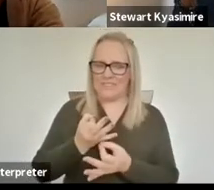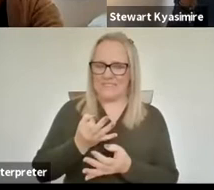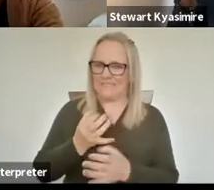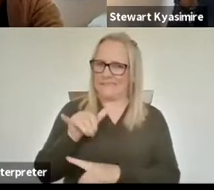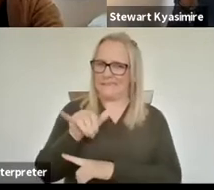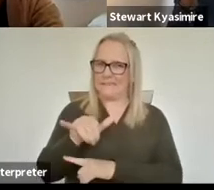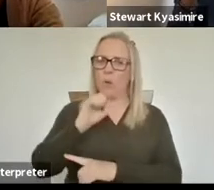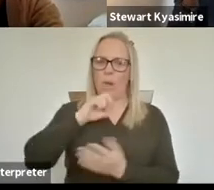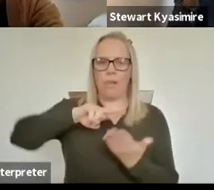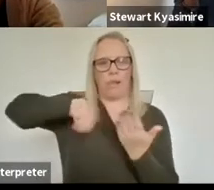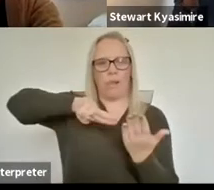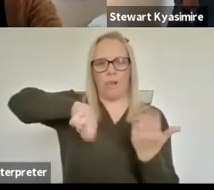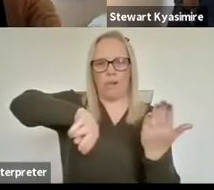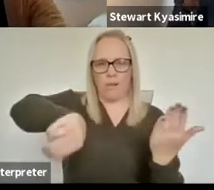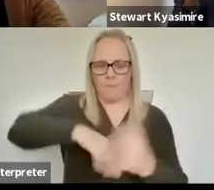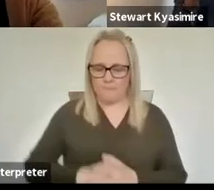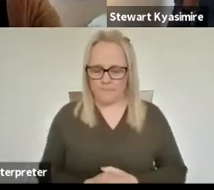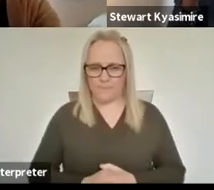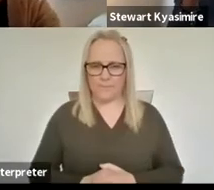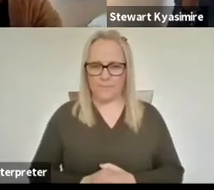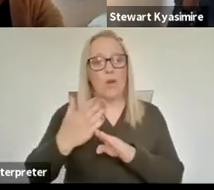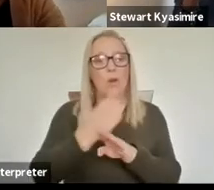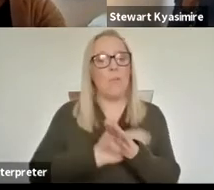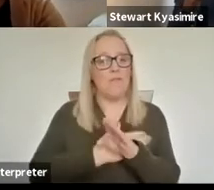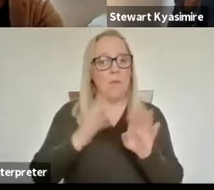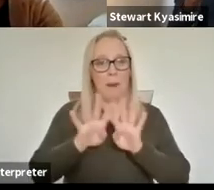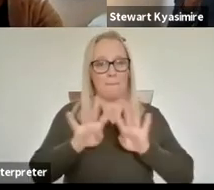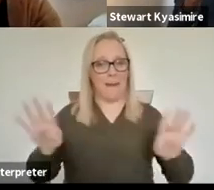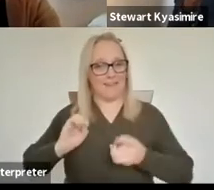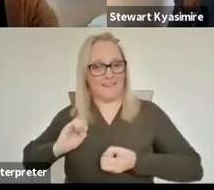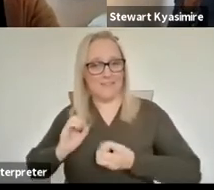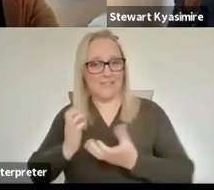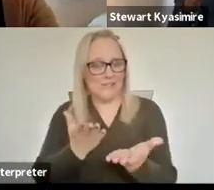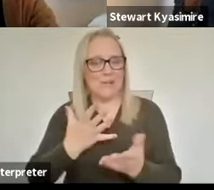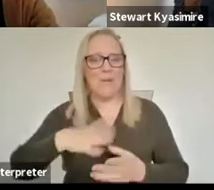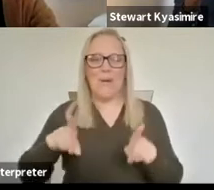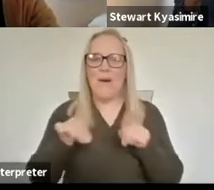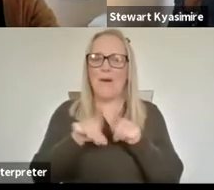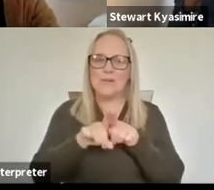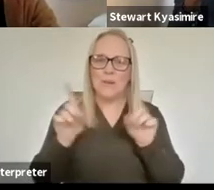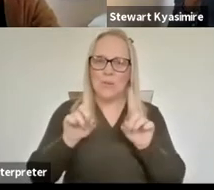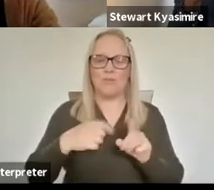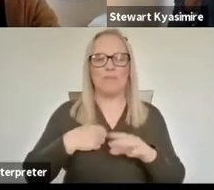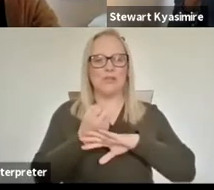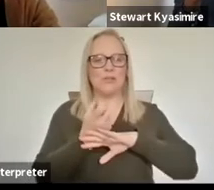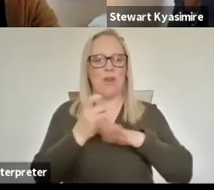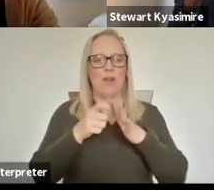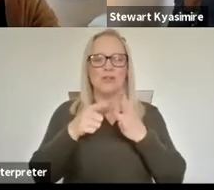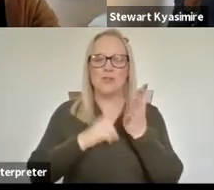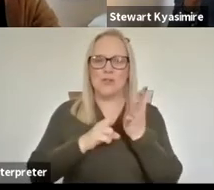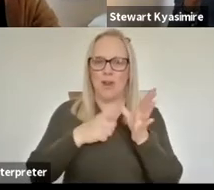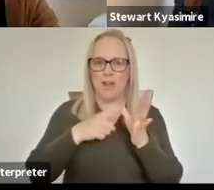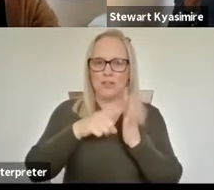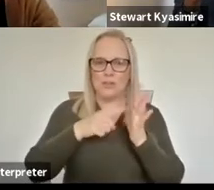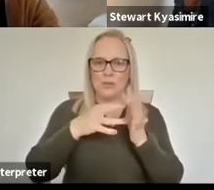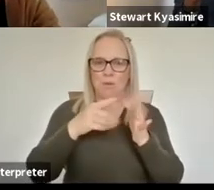this. So before I introduce my guests for this evening I want to also introduce Donna Jewel and Greg Calhoun from